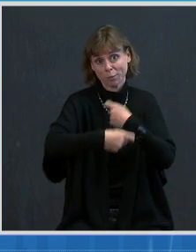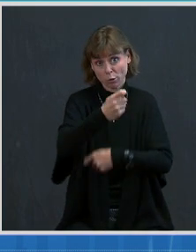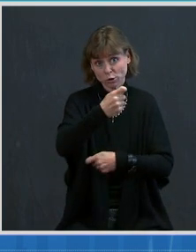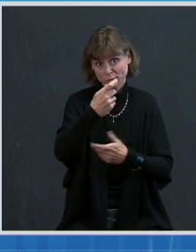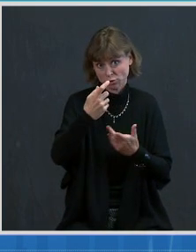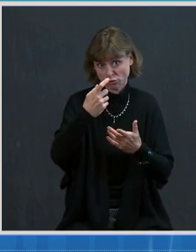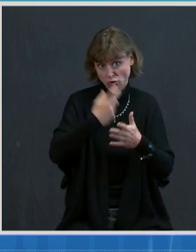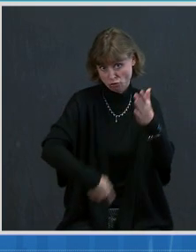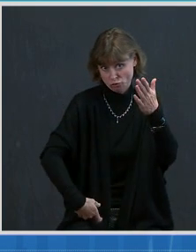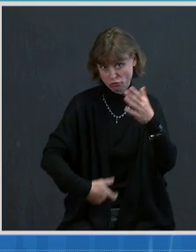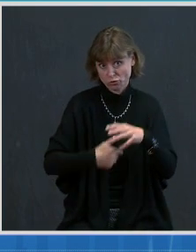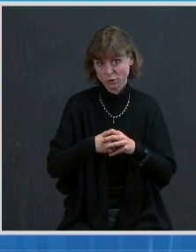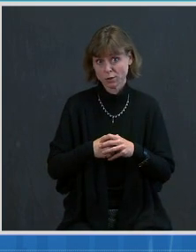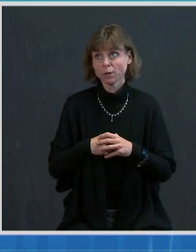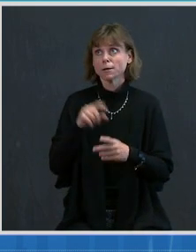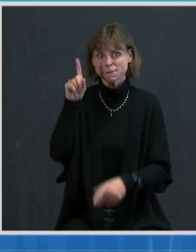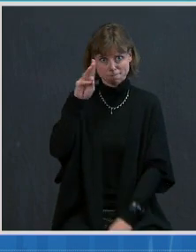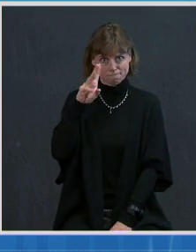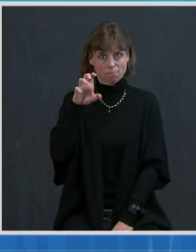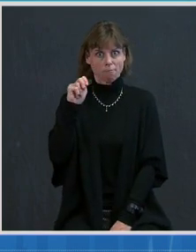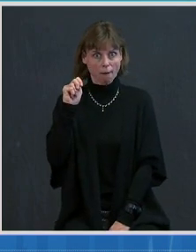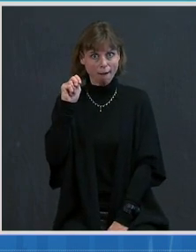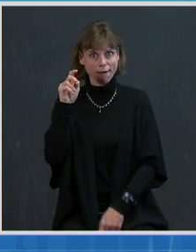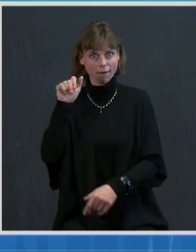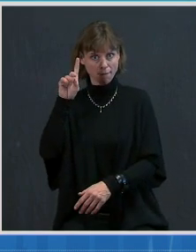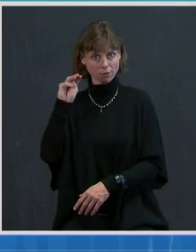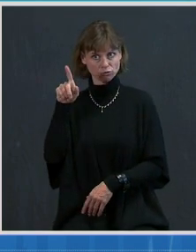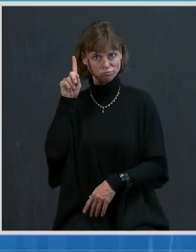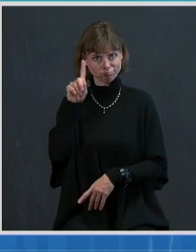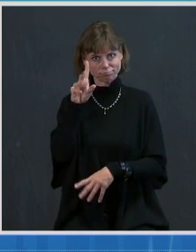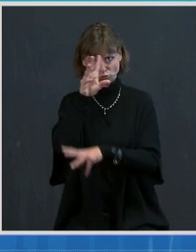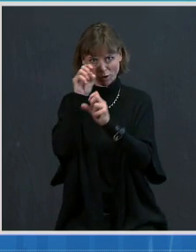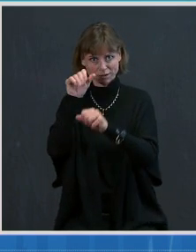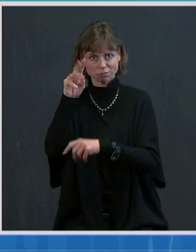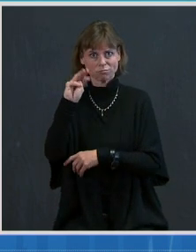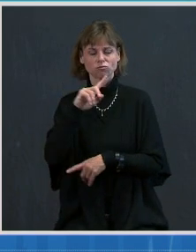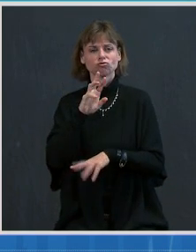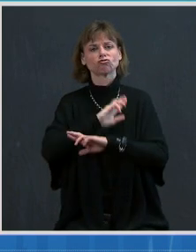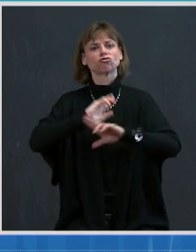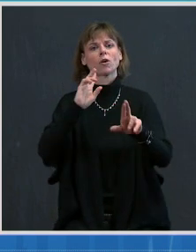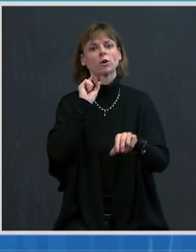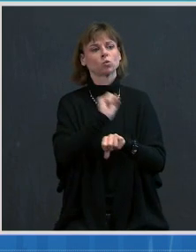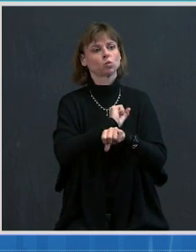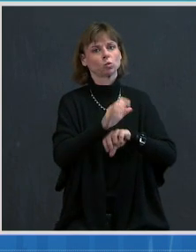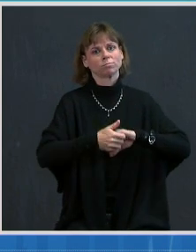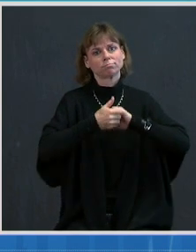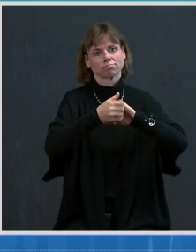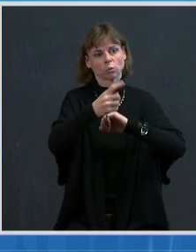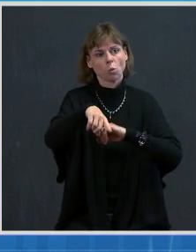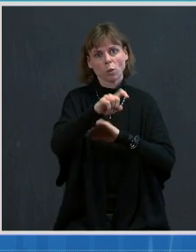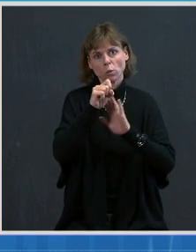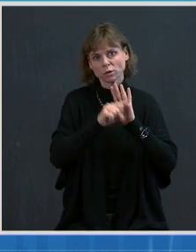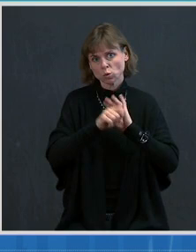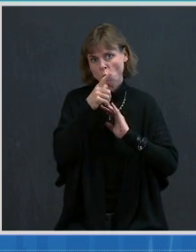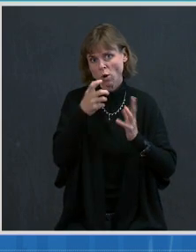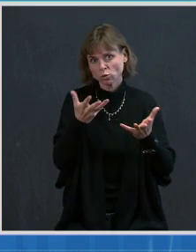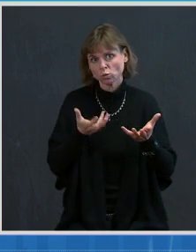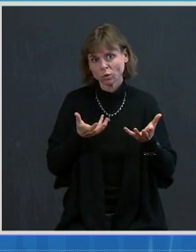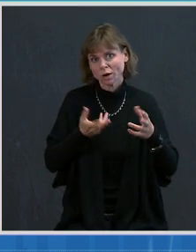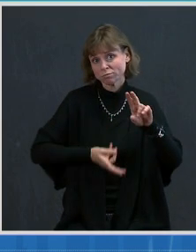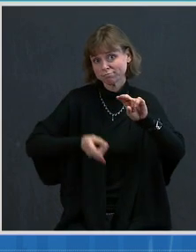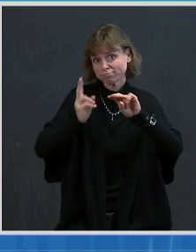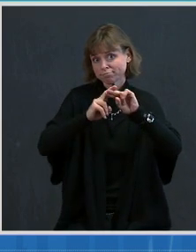administration stands ready to work with states who are interested in increasing their Medicaid reimbursement rates for